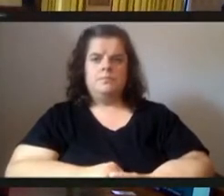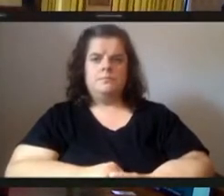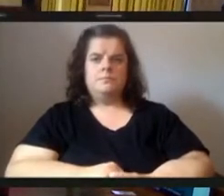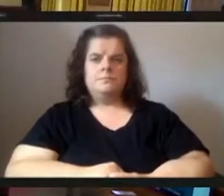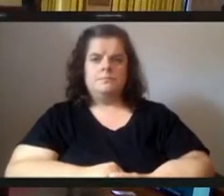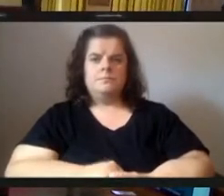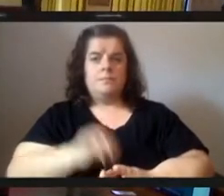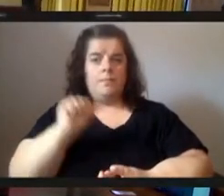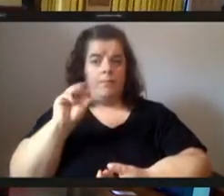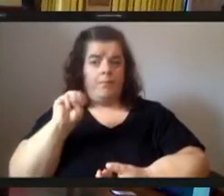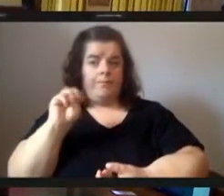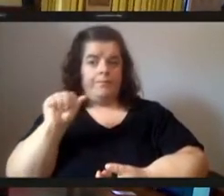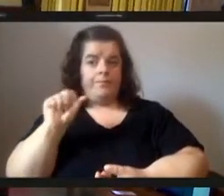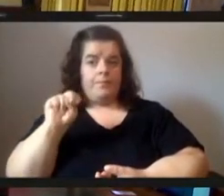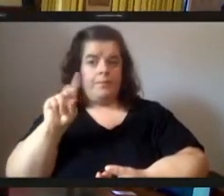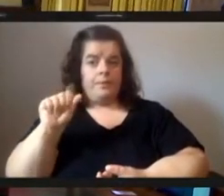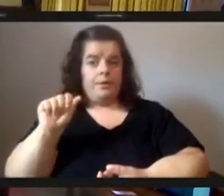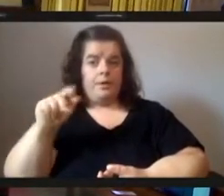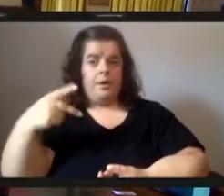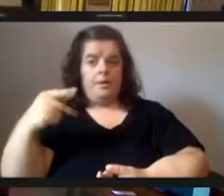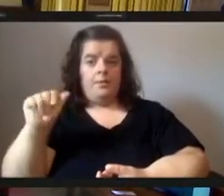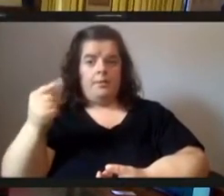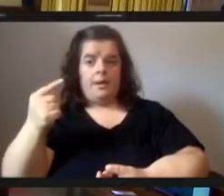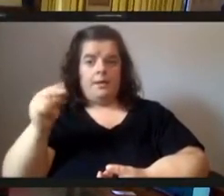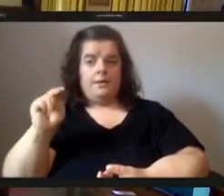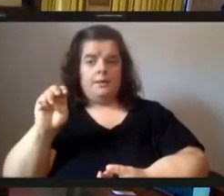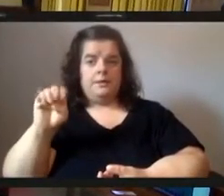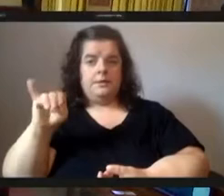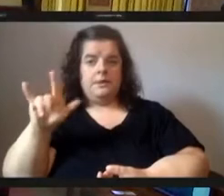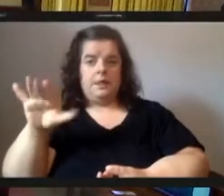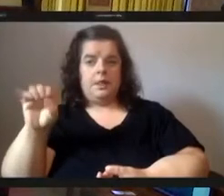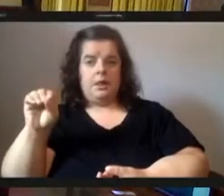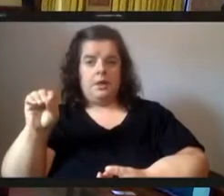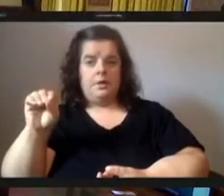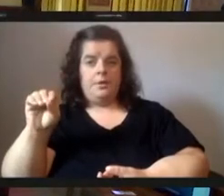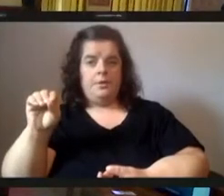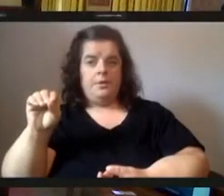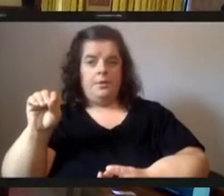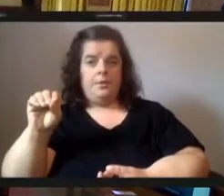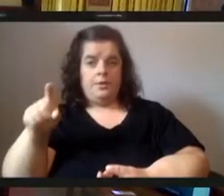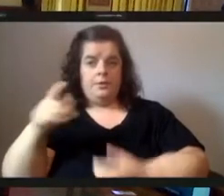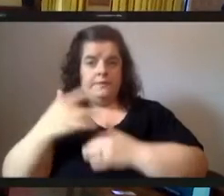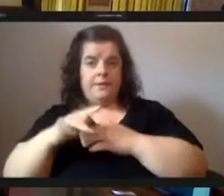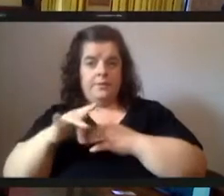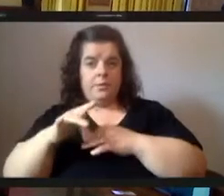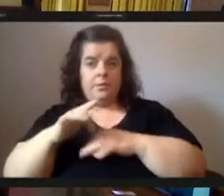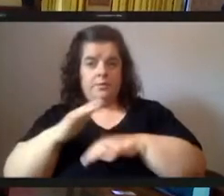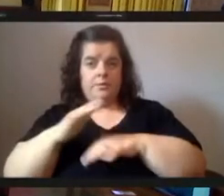amanda paganiello if you're on zoom you can unmute yourself and begin your testimony